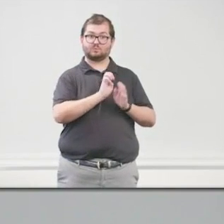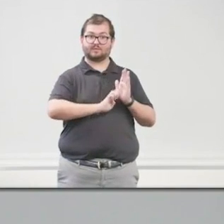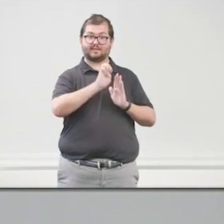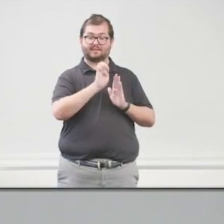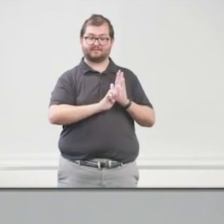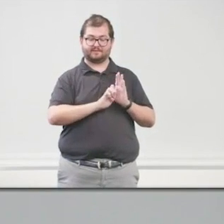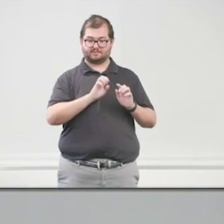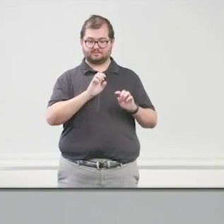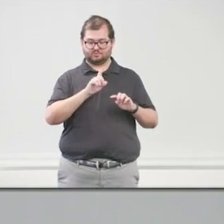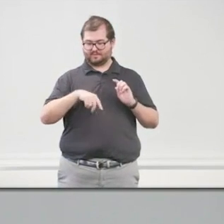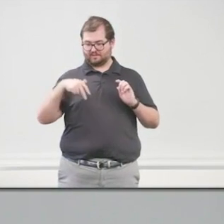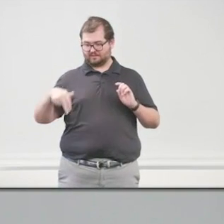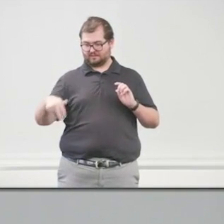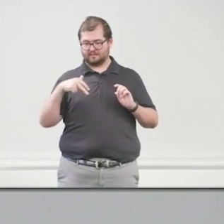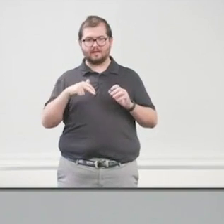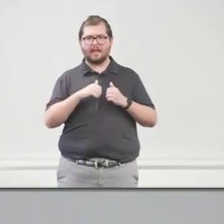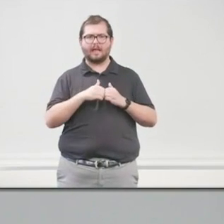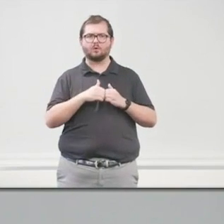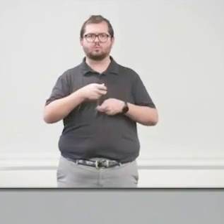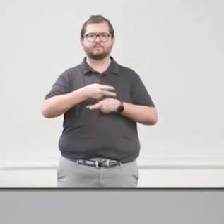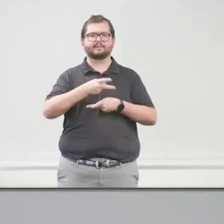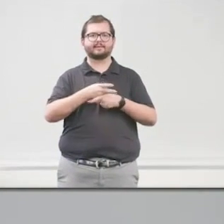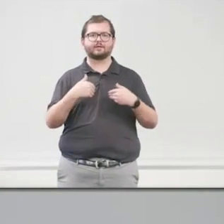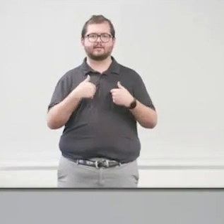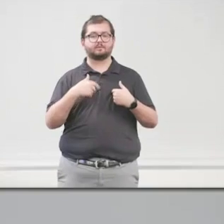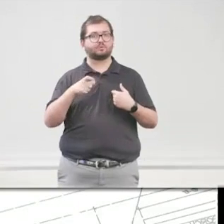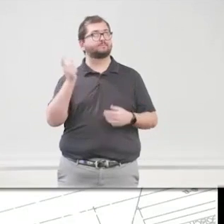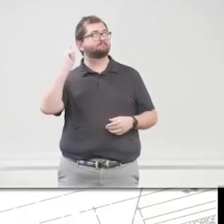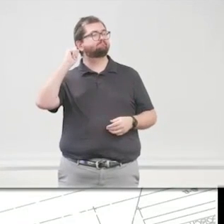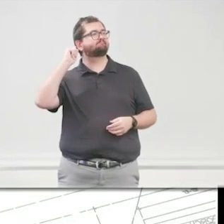how are you going to take care of all those pets? It's something you have to think about.